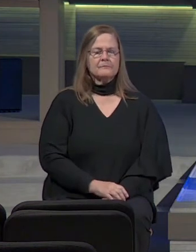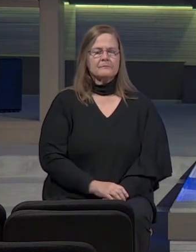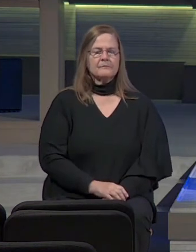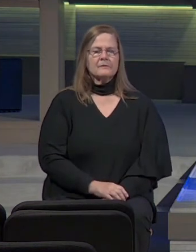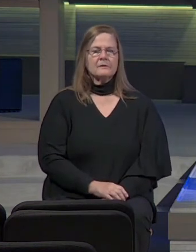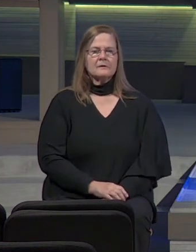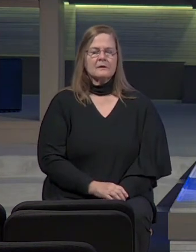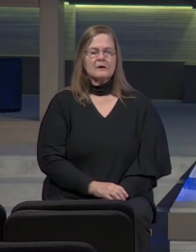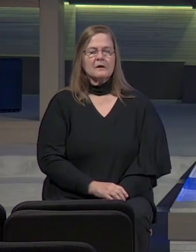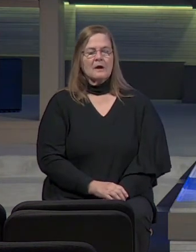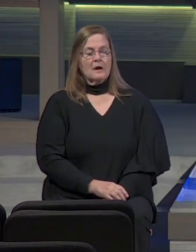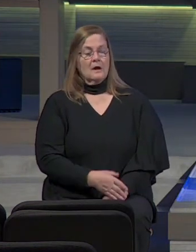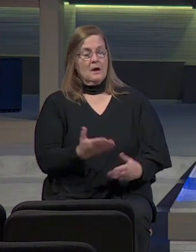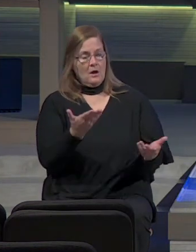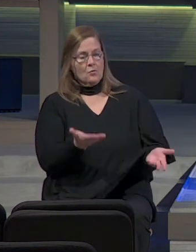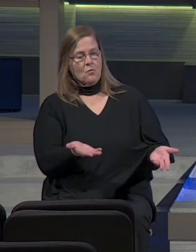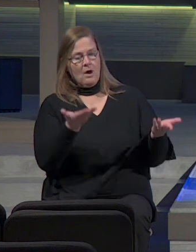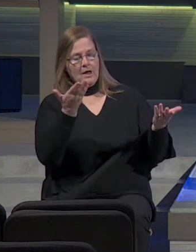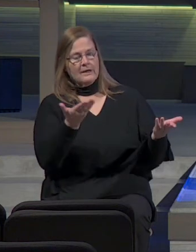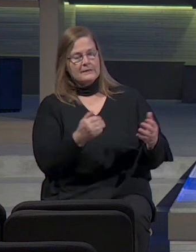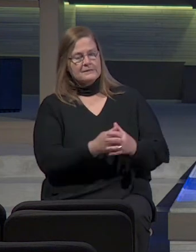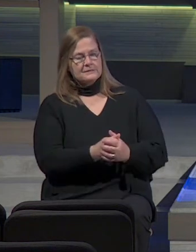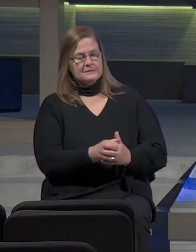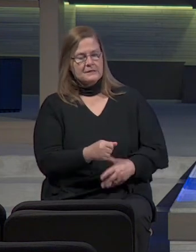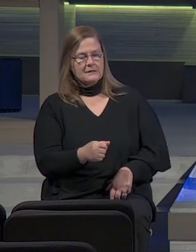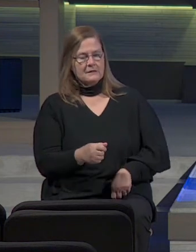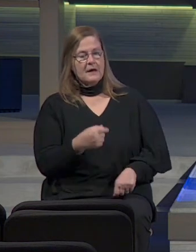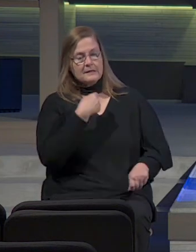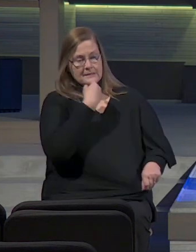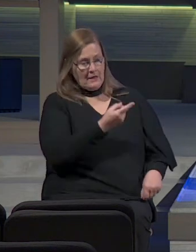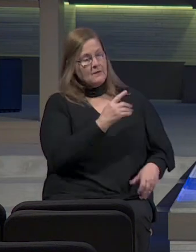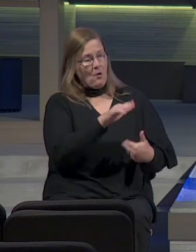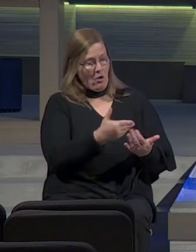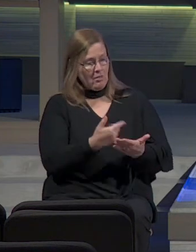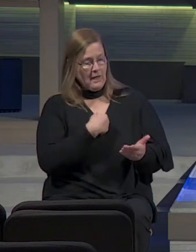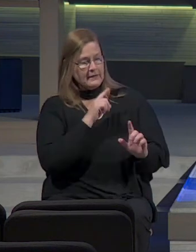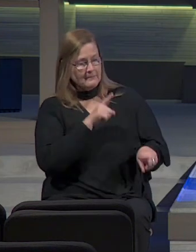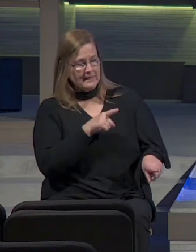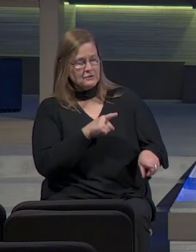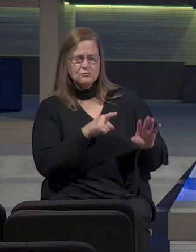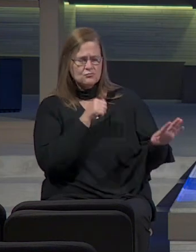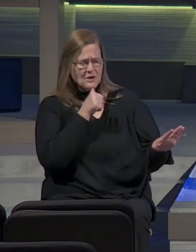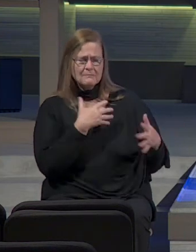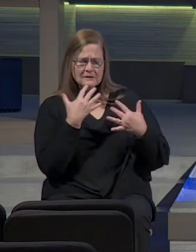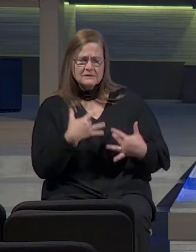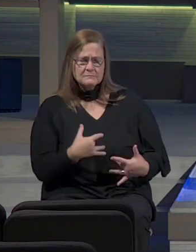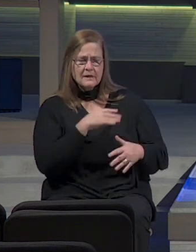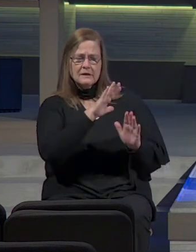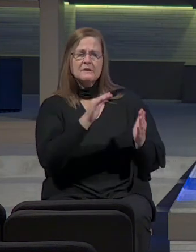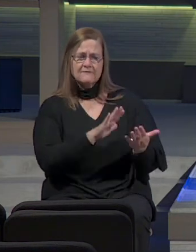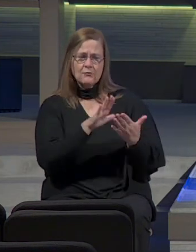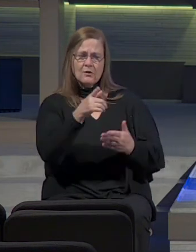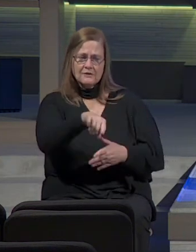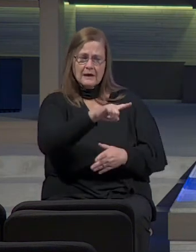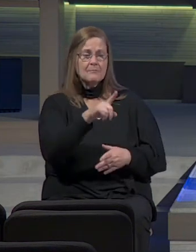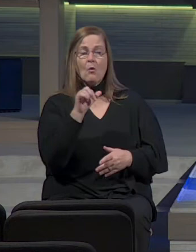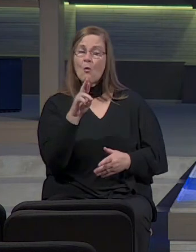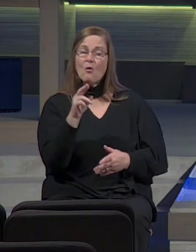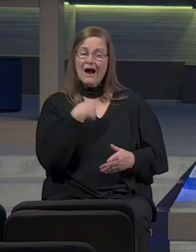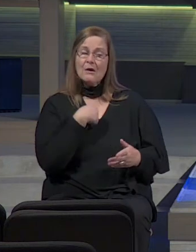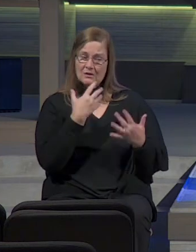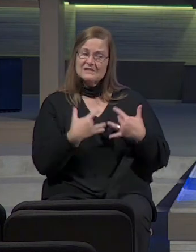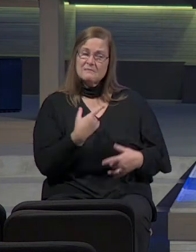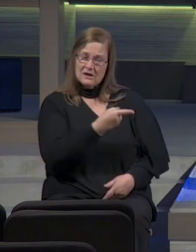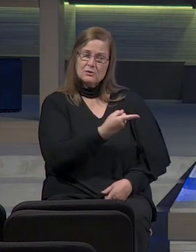Arise and speak to them all which I command you. Do not be dismayed before them or I will dismay you before